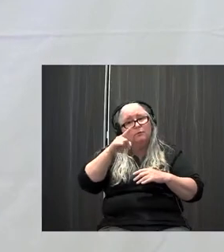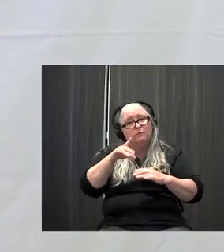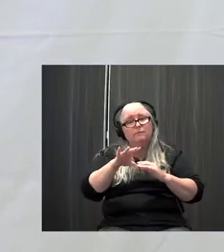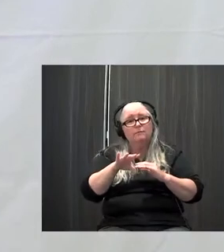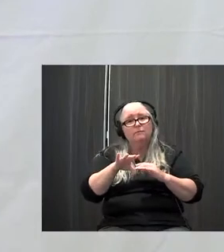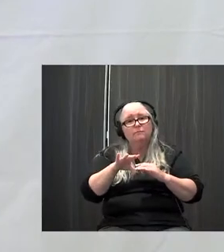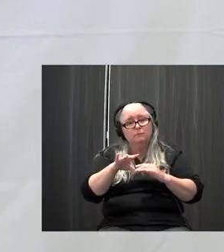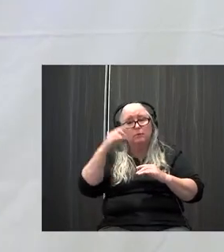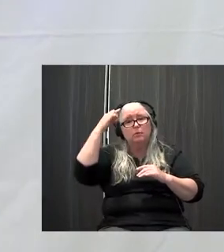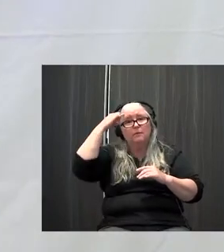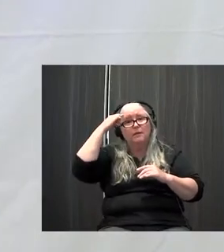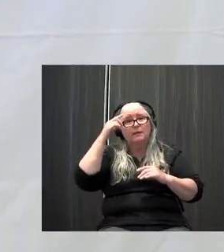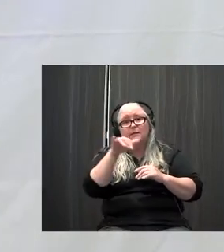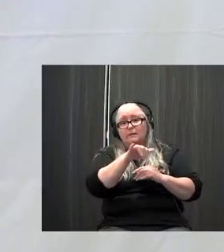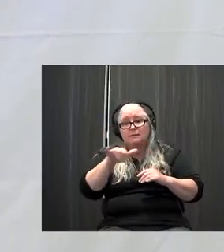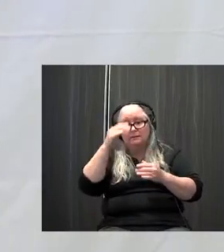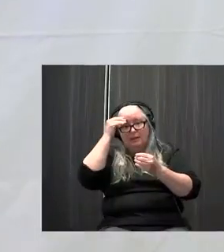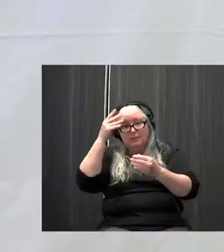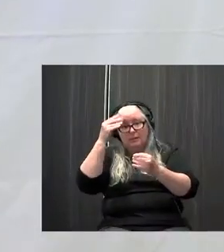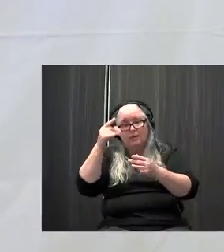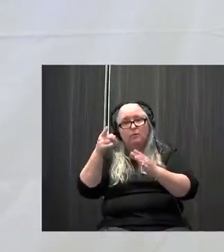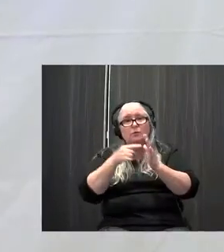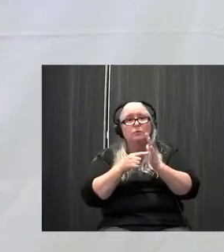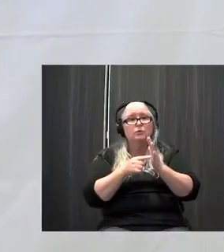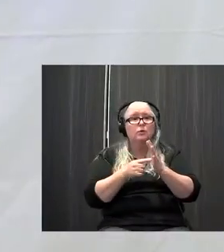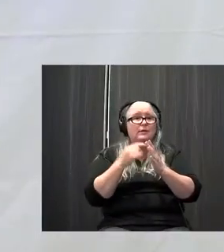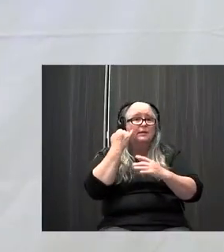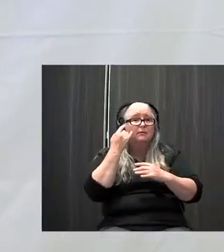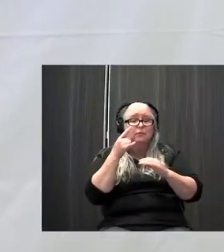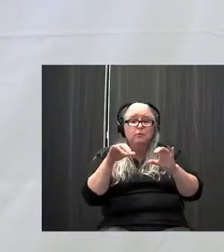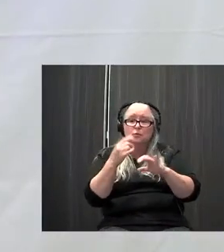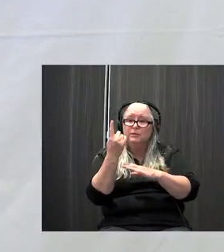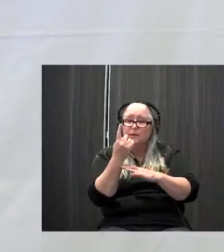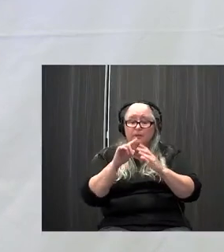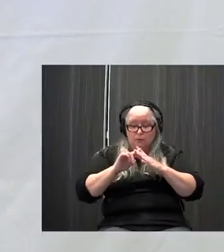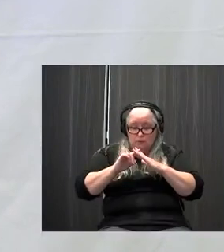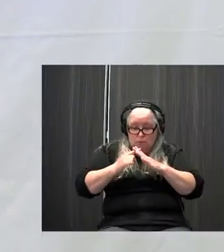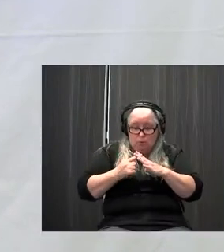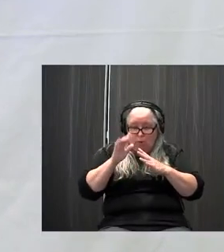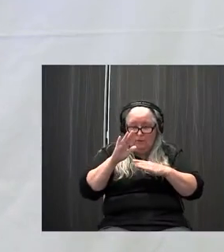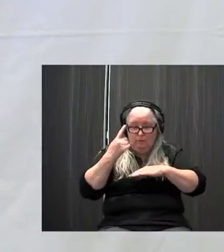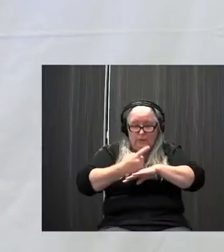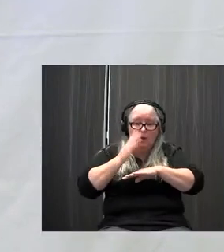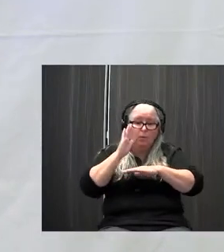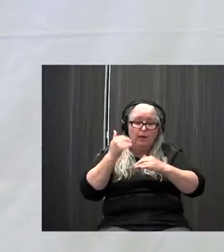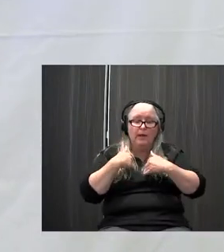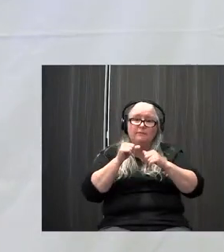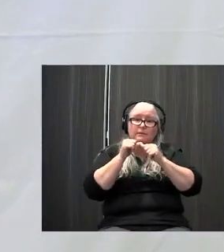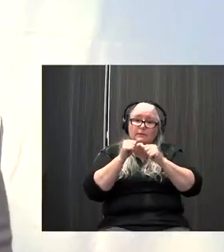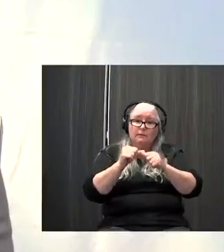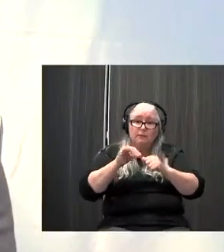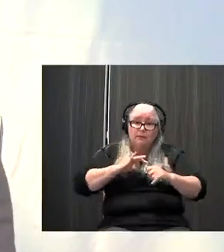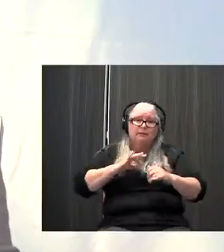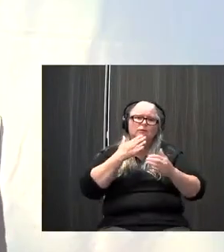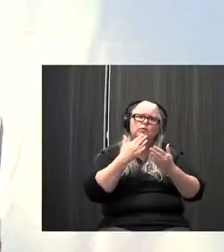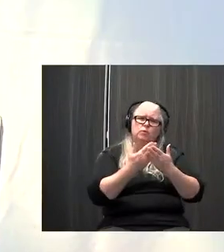is that the same data that you showed? So if you do something at the start of your day, will there be lasting benefits as you go through? So it's